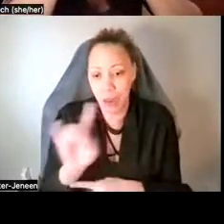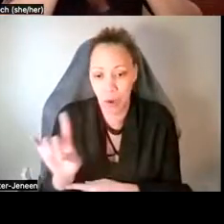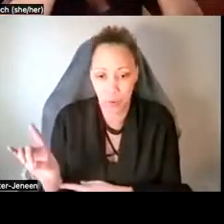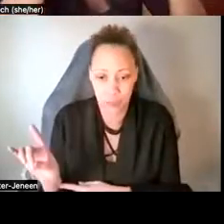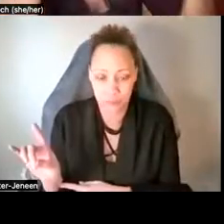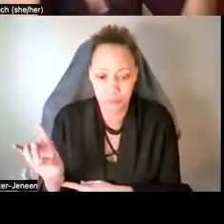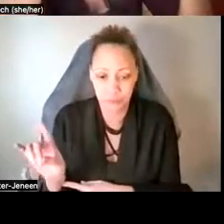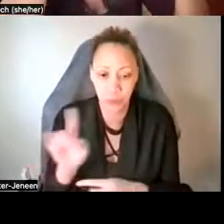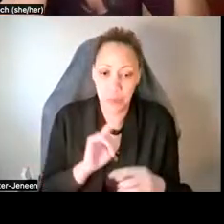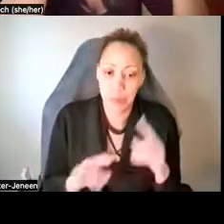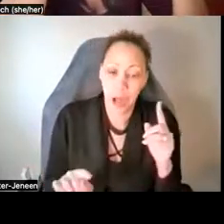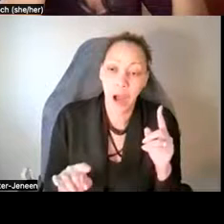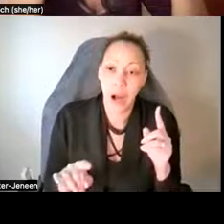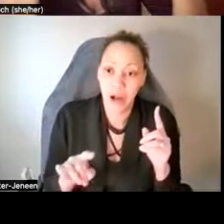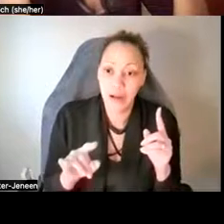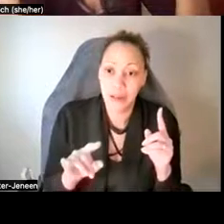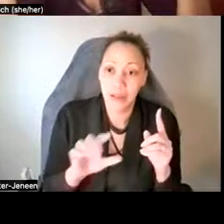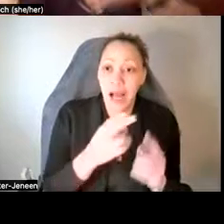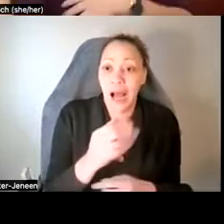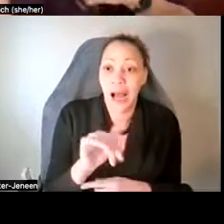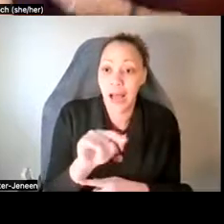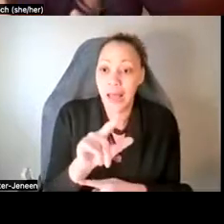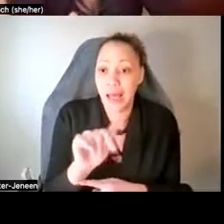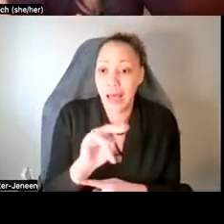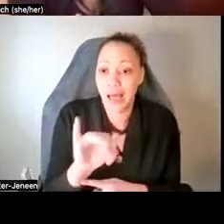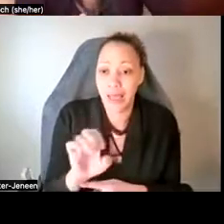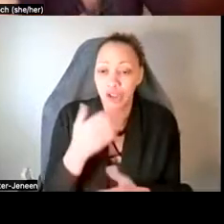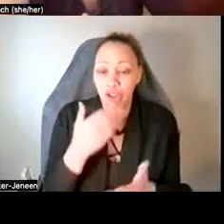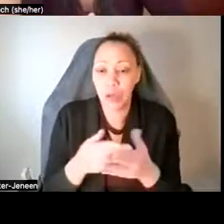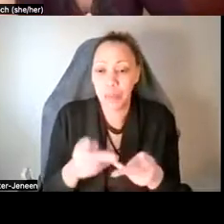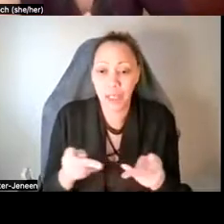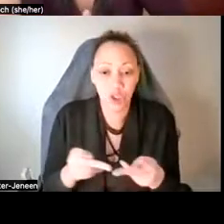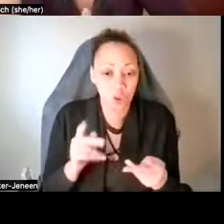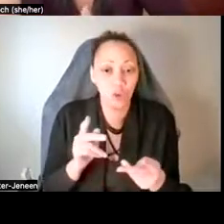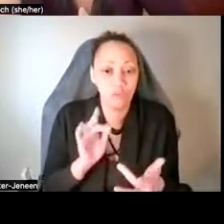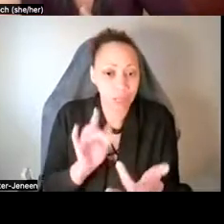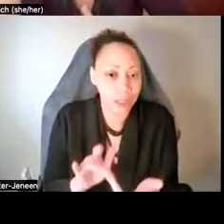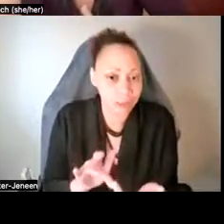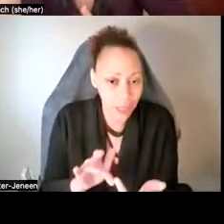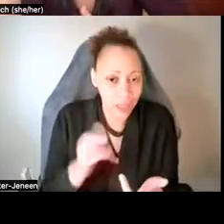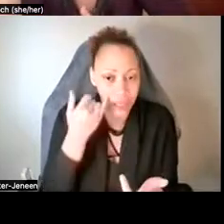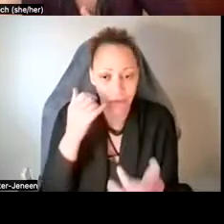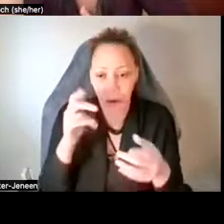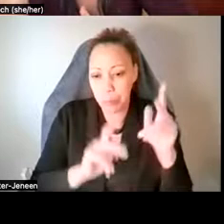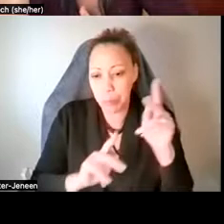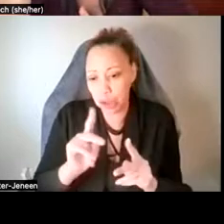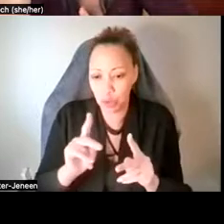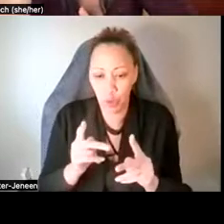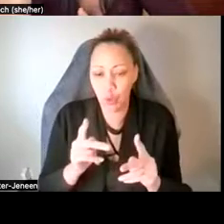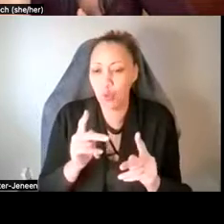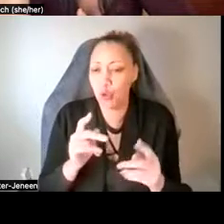uh, uh, the, the hotline, fireside project is a good place to call just for consultation. If somebody is just going through an emotionally difficult time,